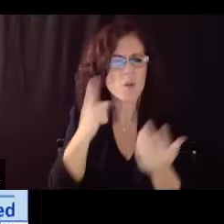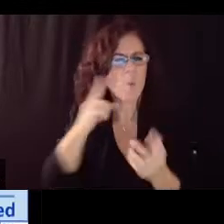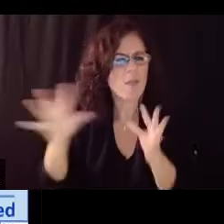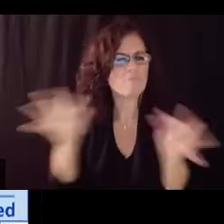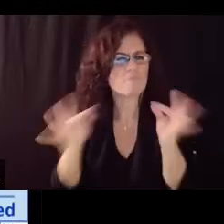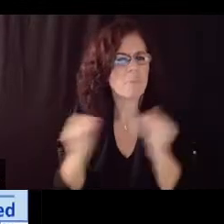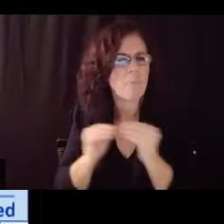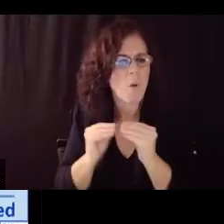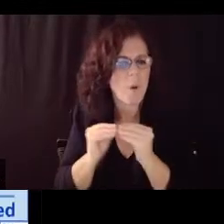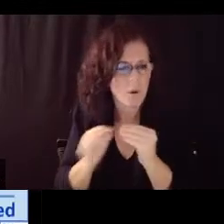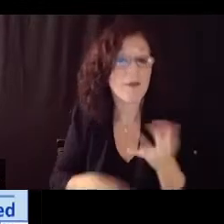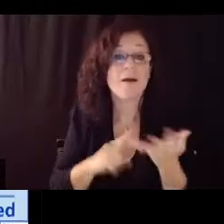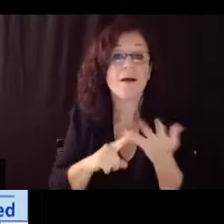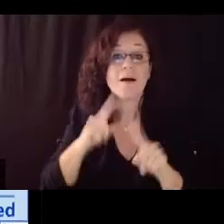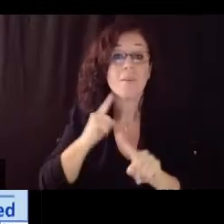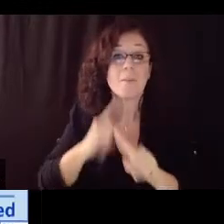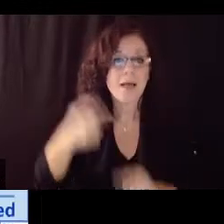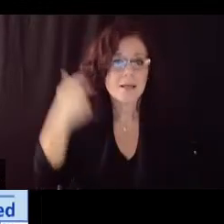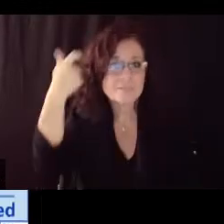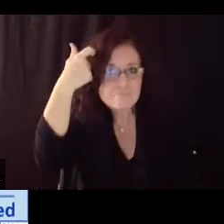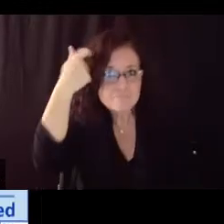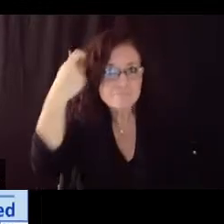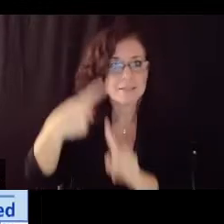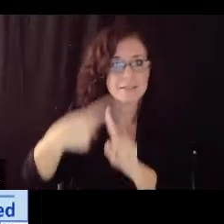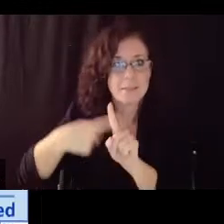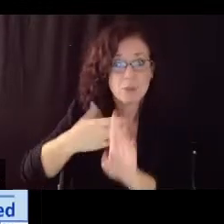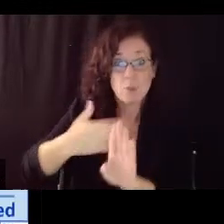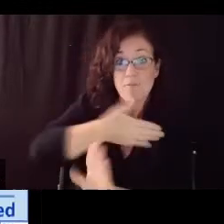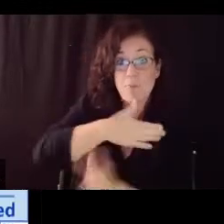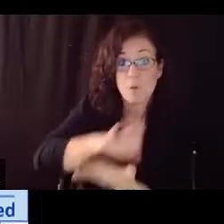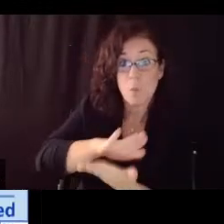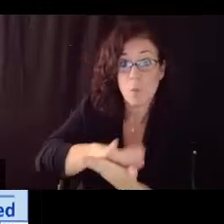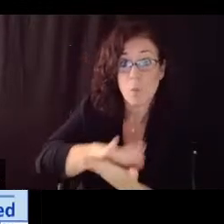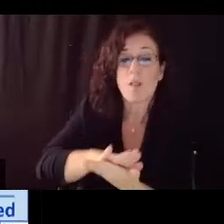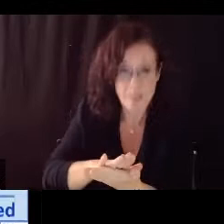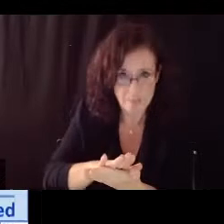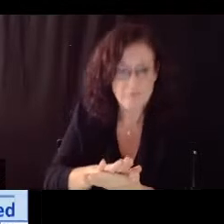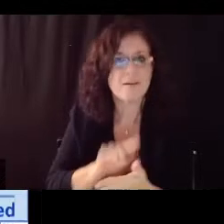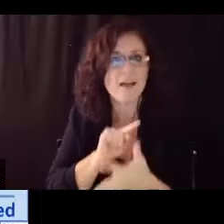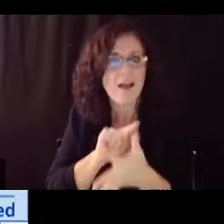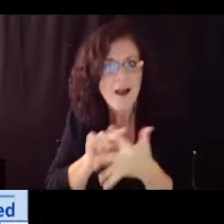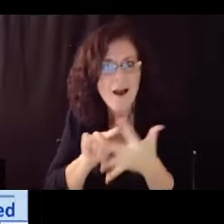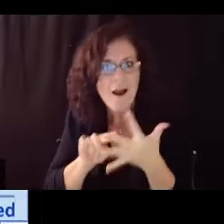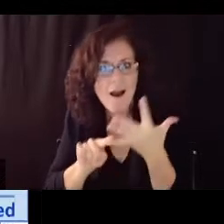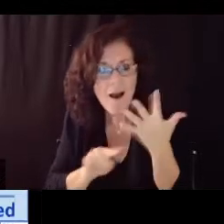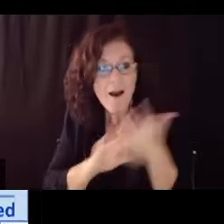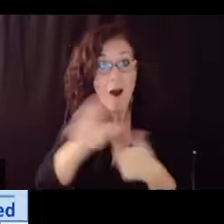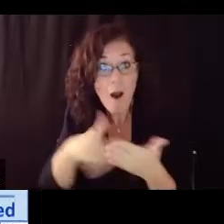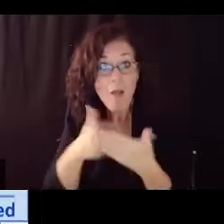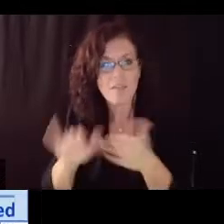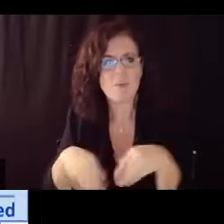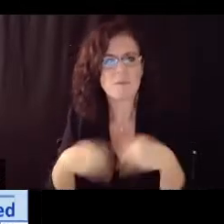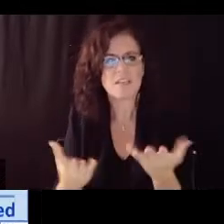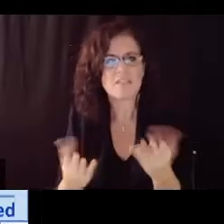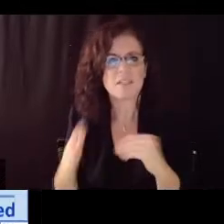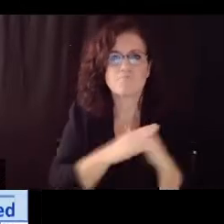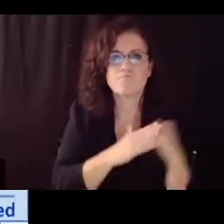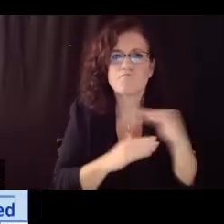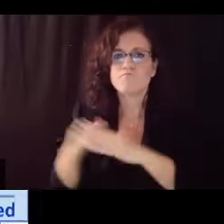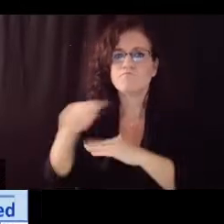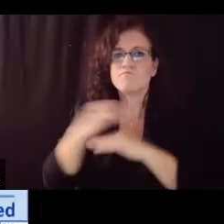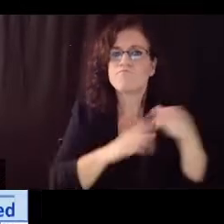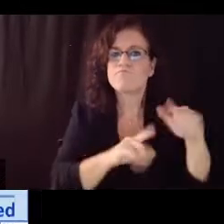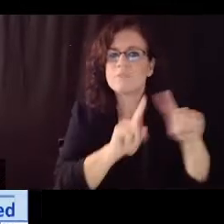every one of those measures we take gives another layer of safety and another